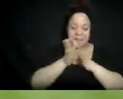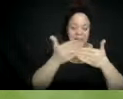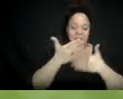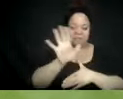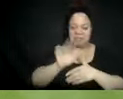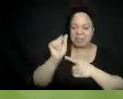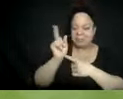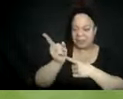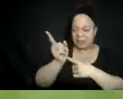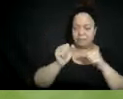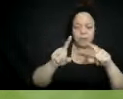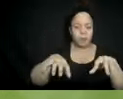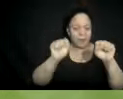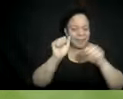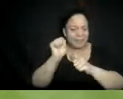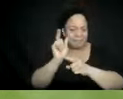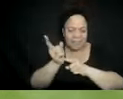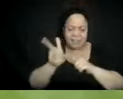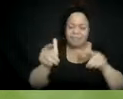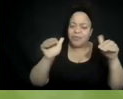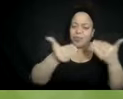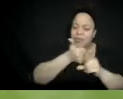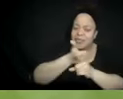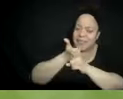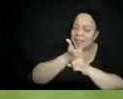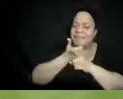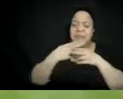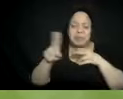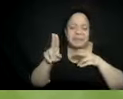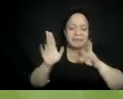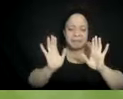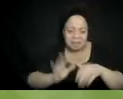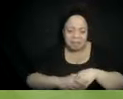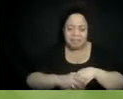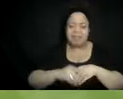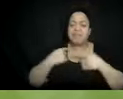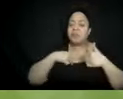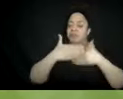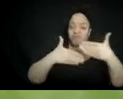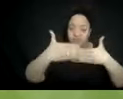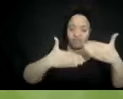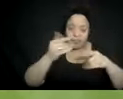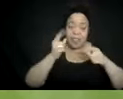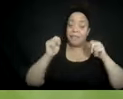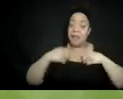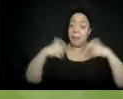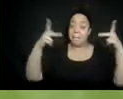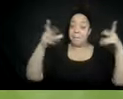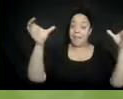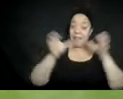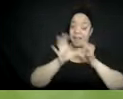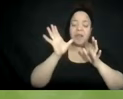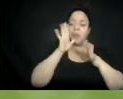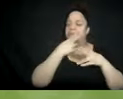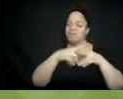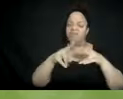other. And we're going to do that. And then when we come back, we're going to quickly debrief the timeline activity and we're going to move on to the case